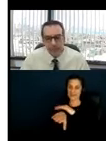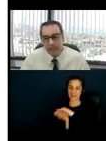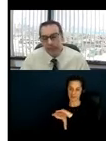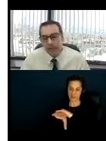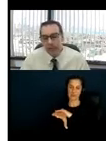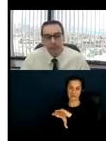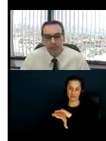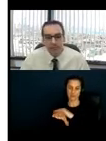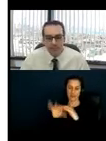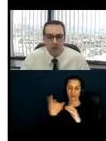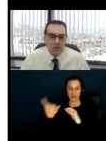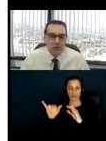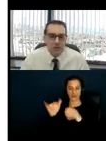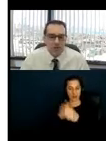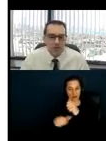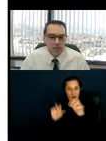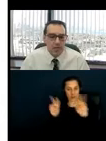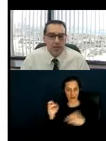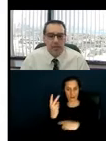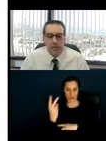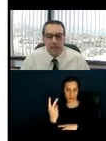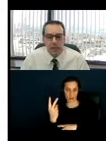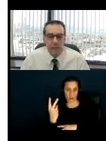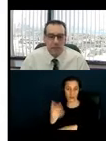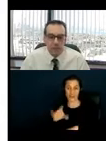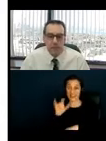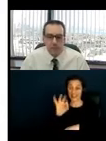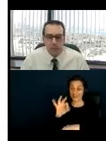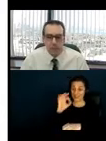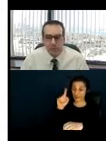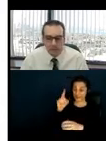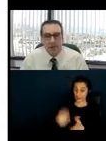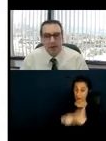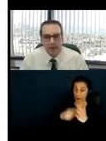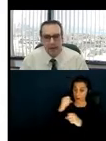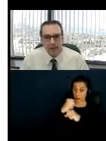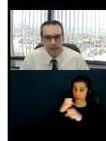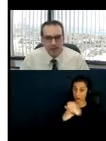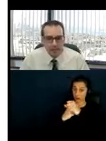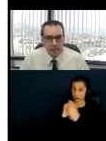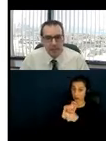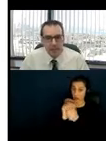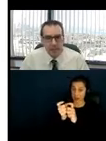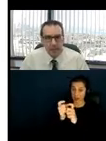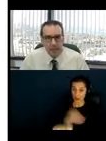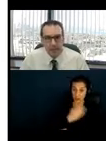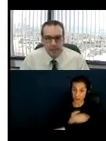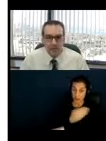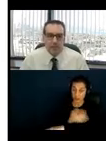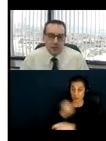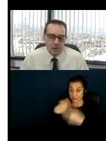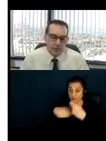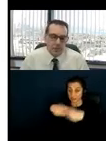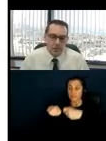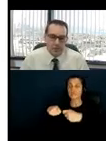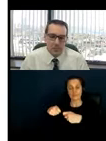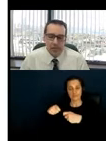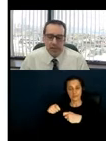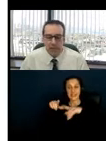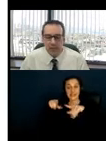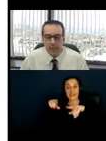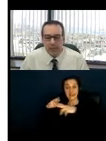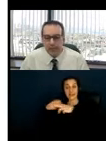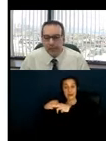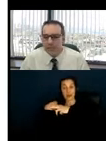And if structural changes are needed, those programs also need to be provided accessibly until such structural changes are